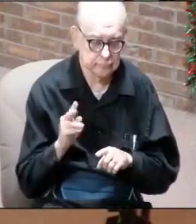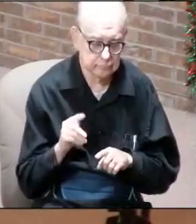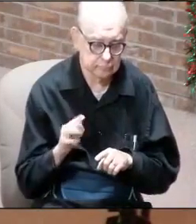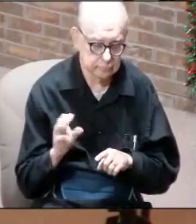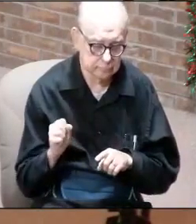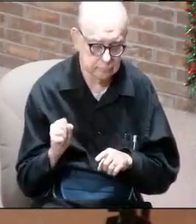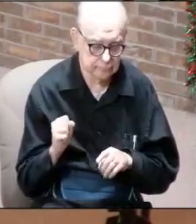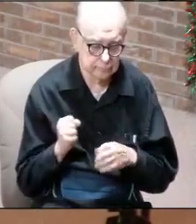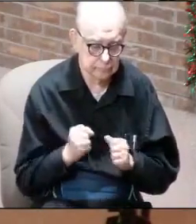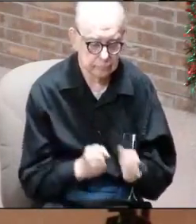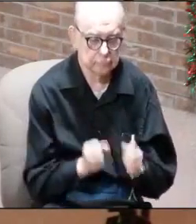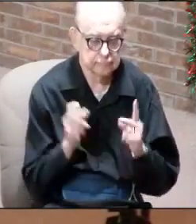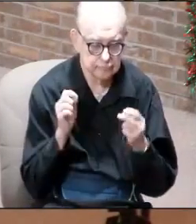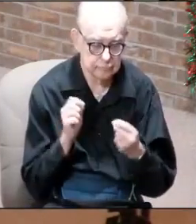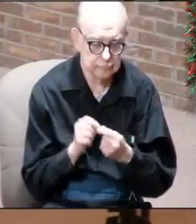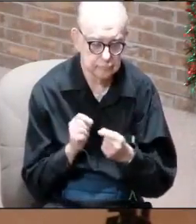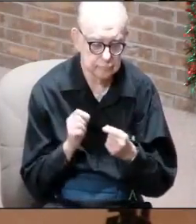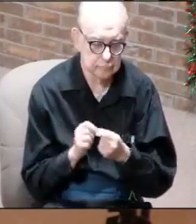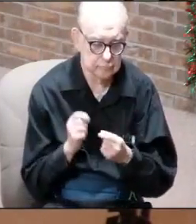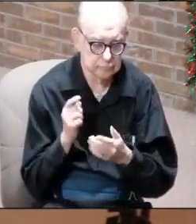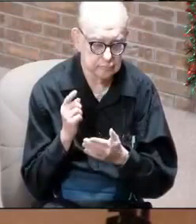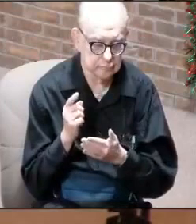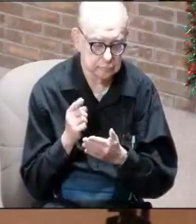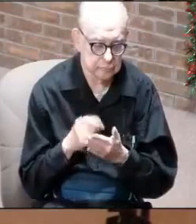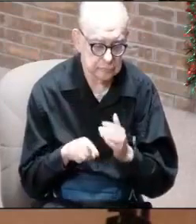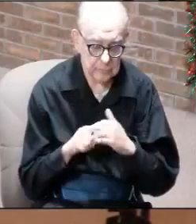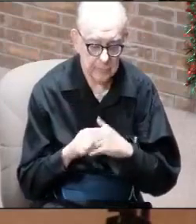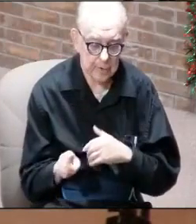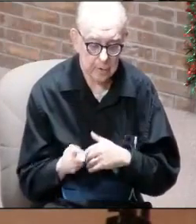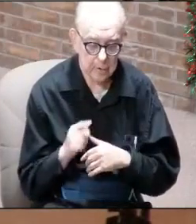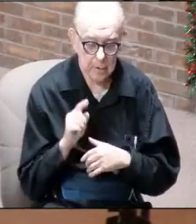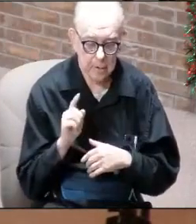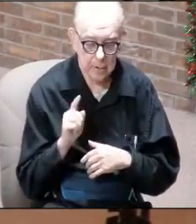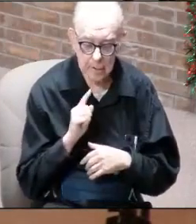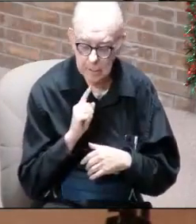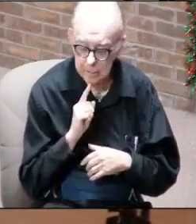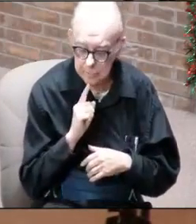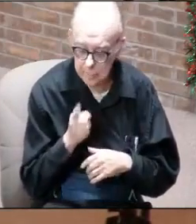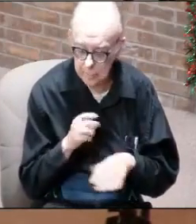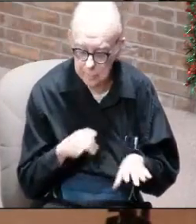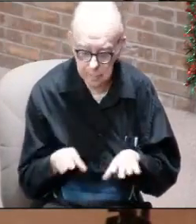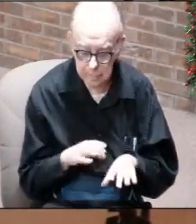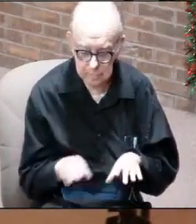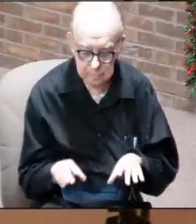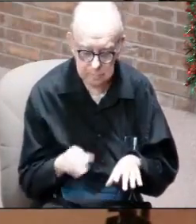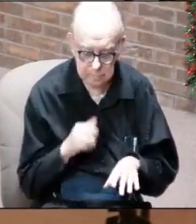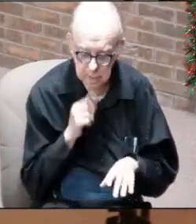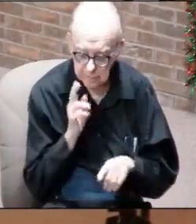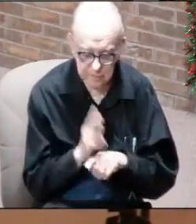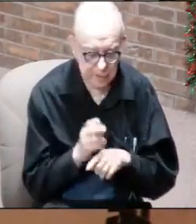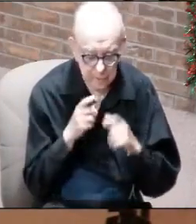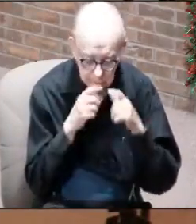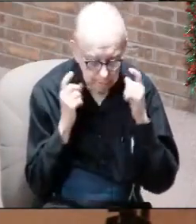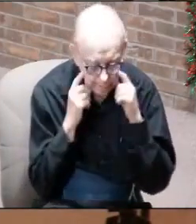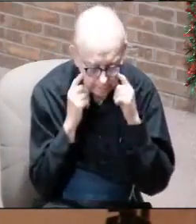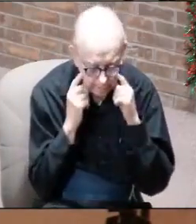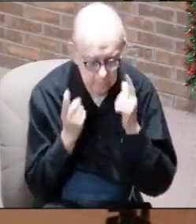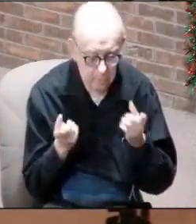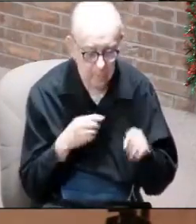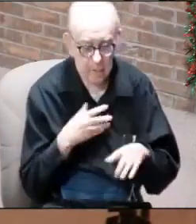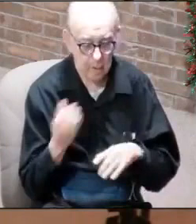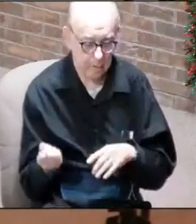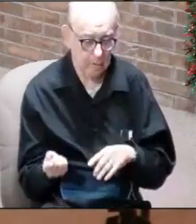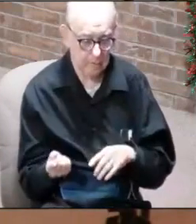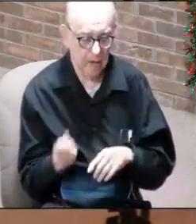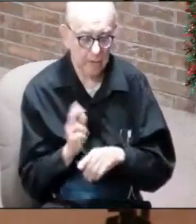follow exactly what they're being told to do. Now, I'm not saying don't wear a mask. You know, when I'm out,